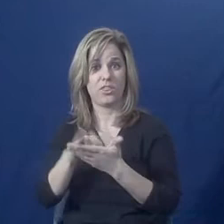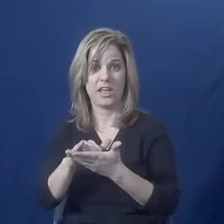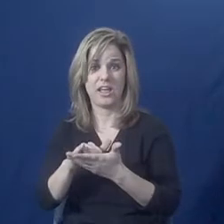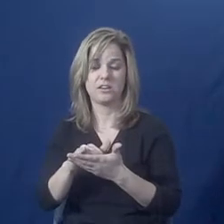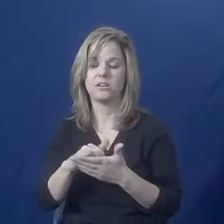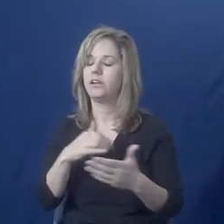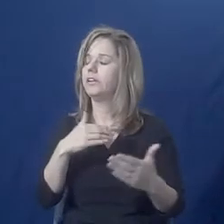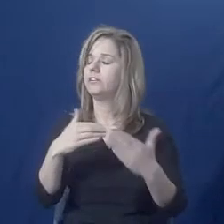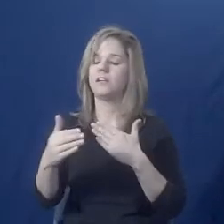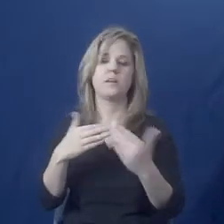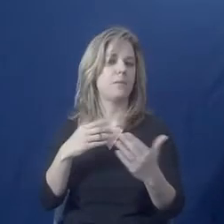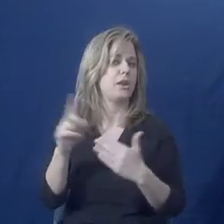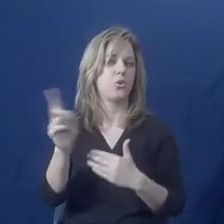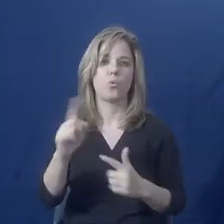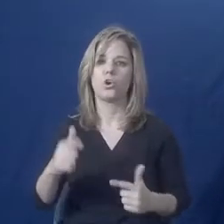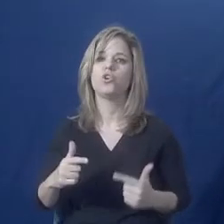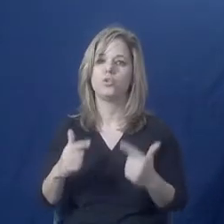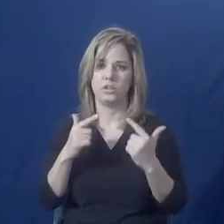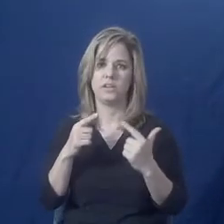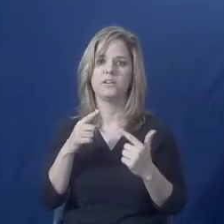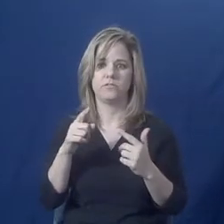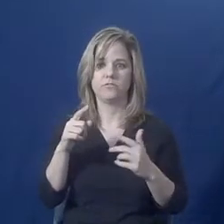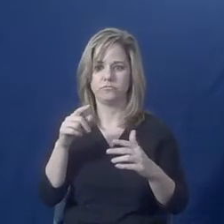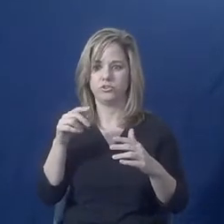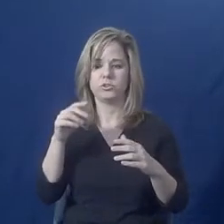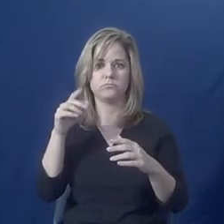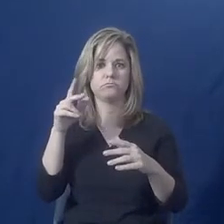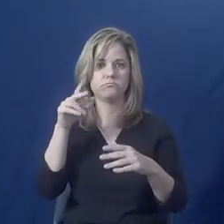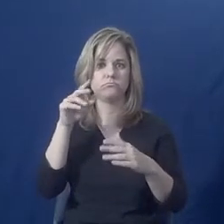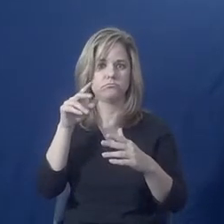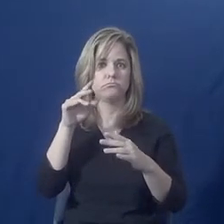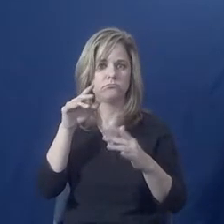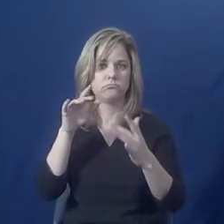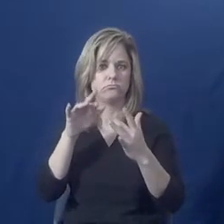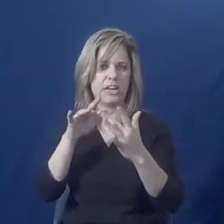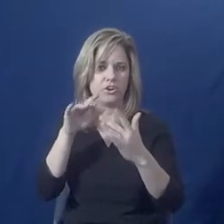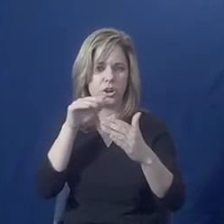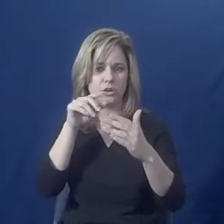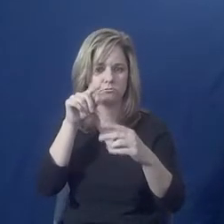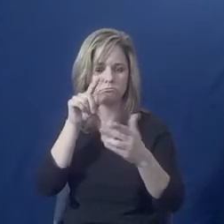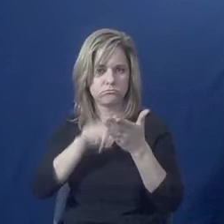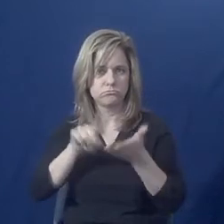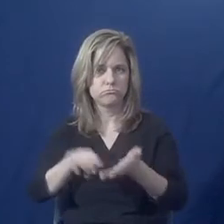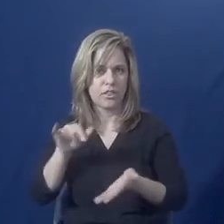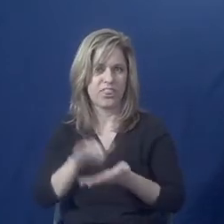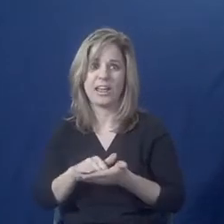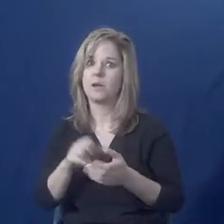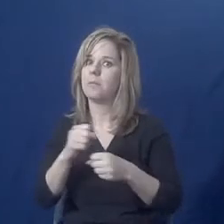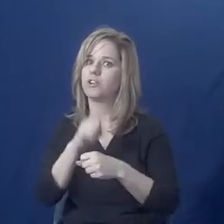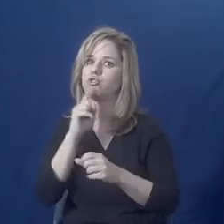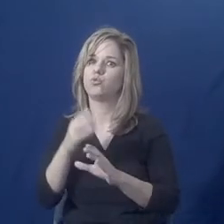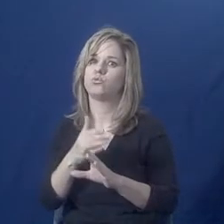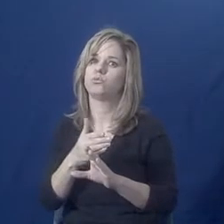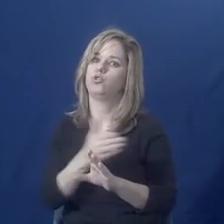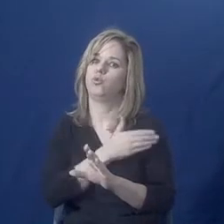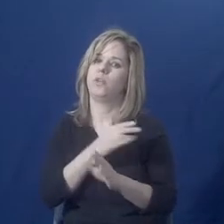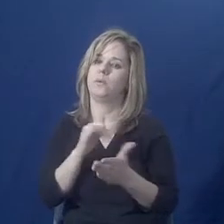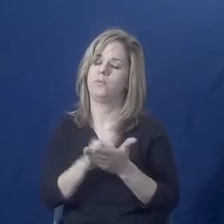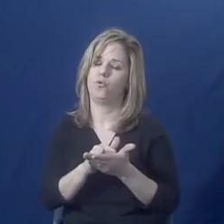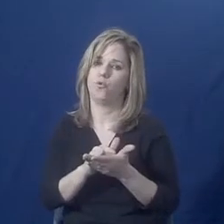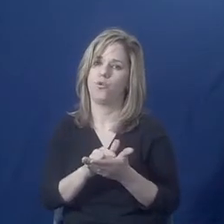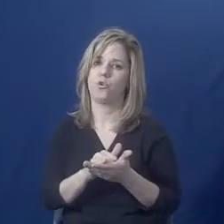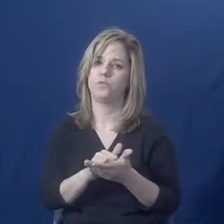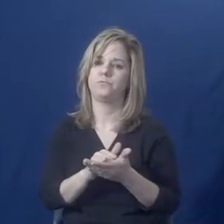into that. And it's important to look into that ahead of time. So I just wanted to piggyback on there, though it's a